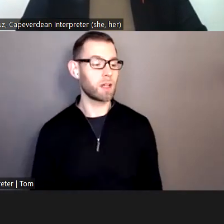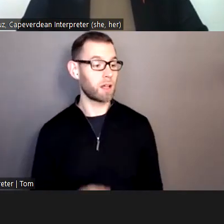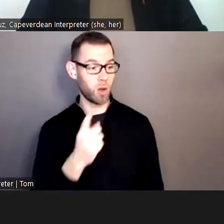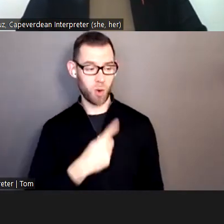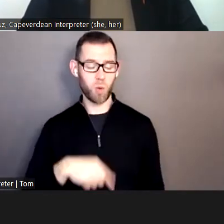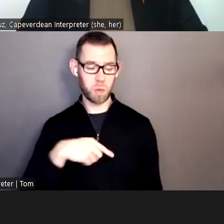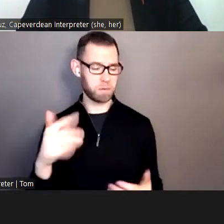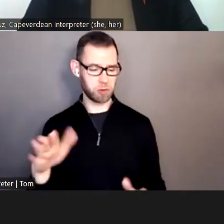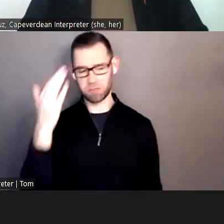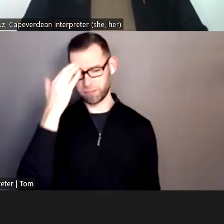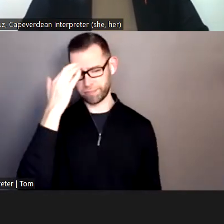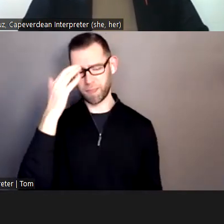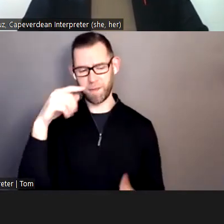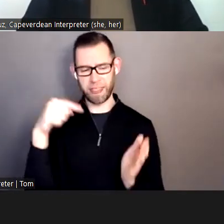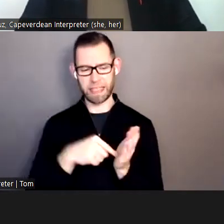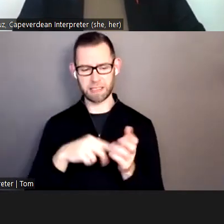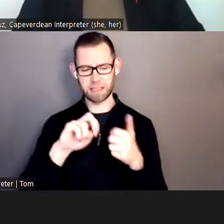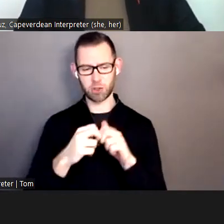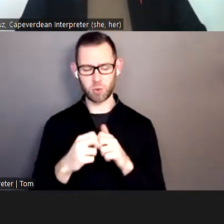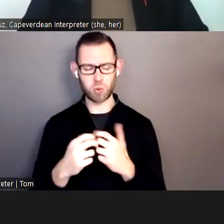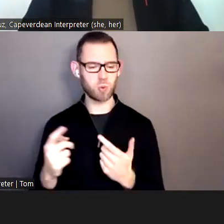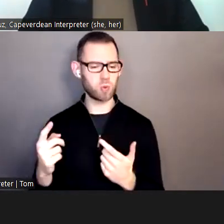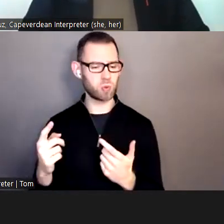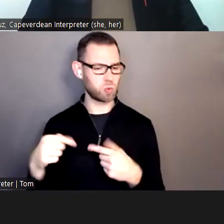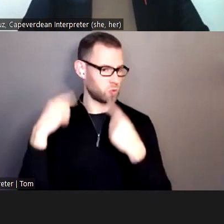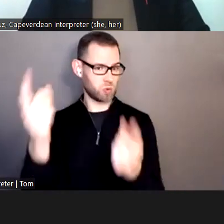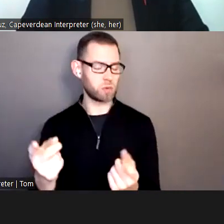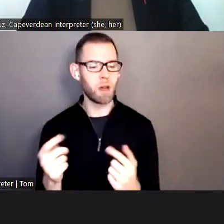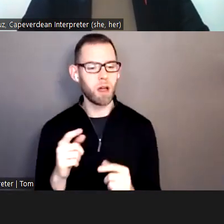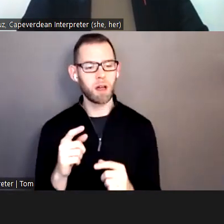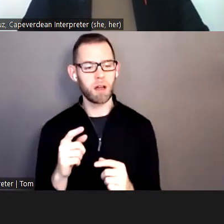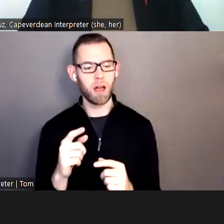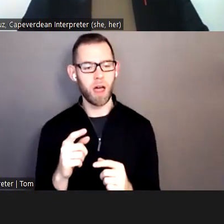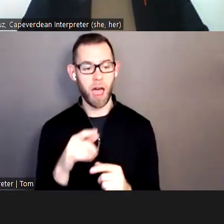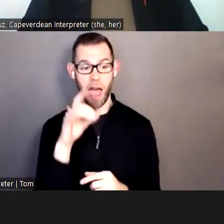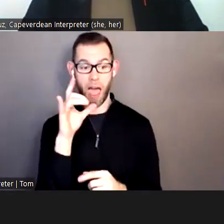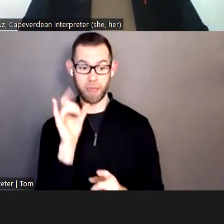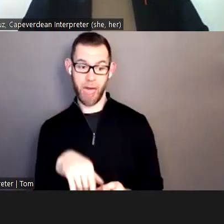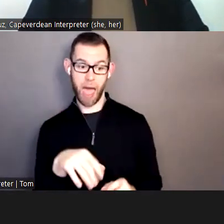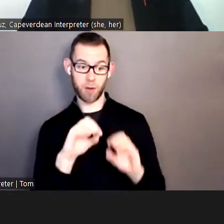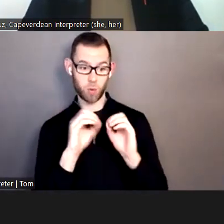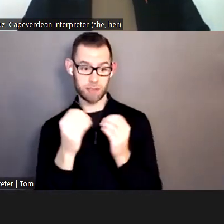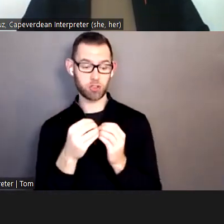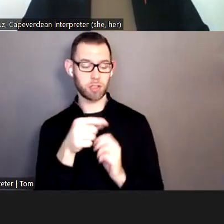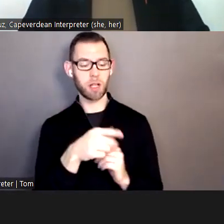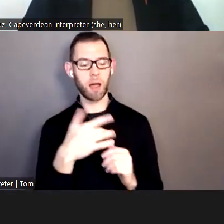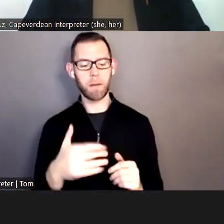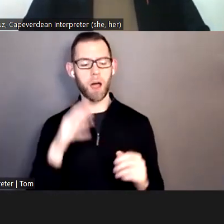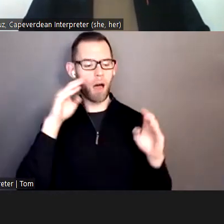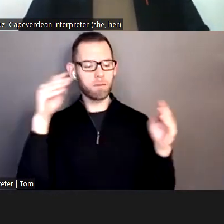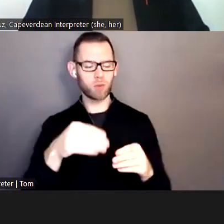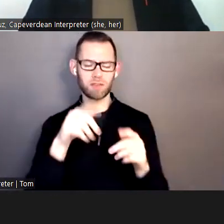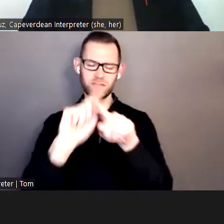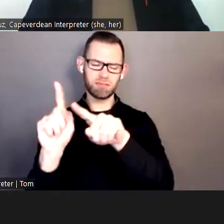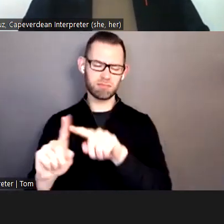of it. However, know that there are environment and that that community organization focuses on a number of issues.